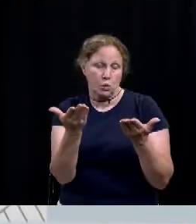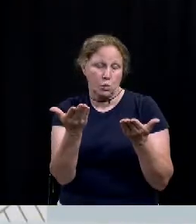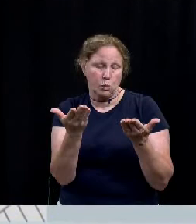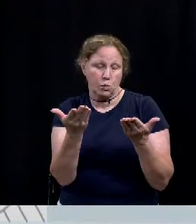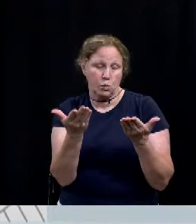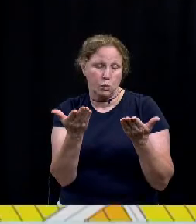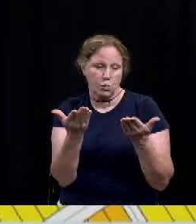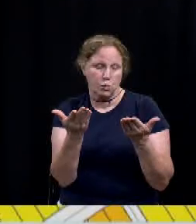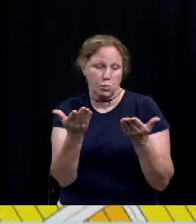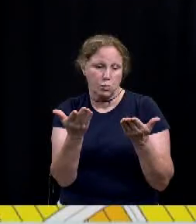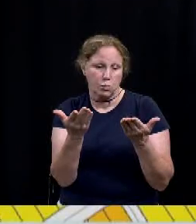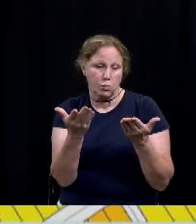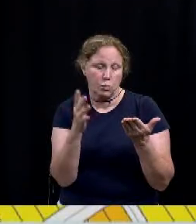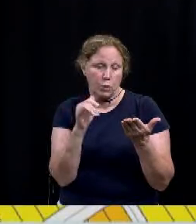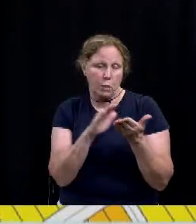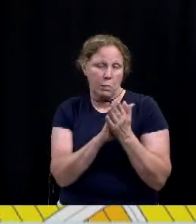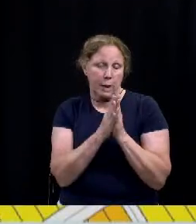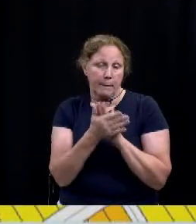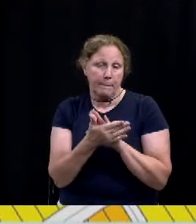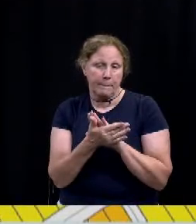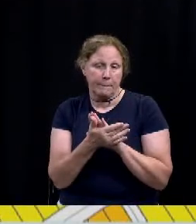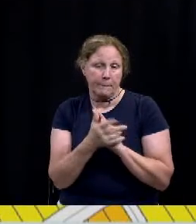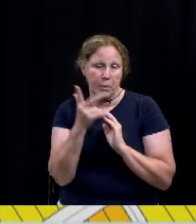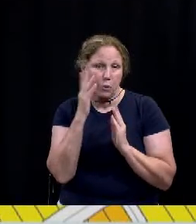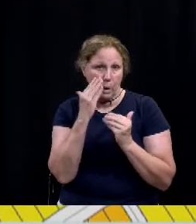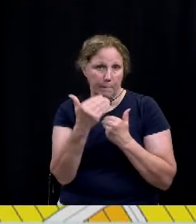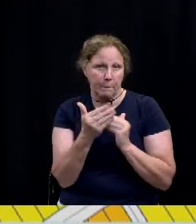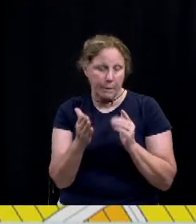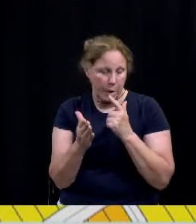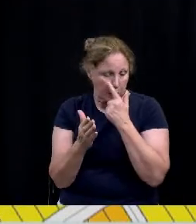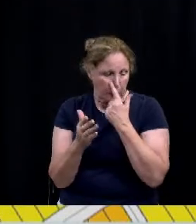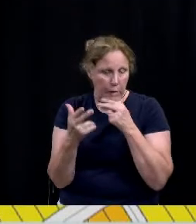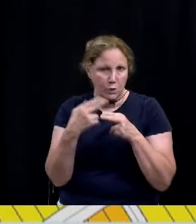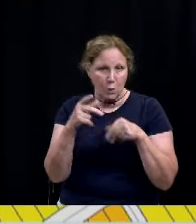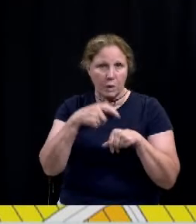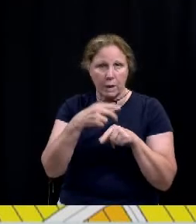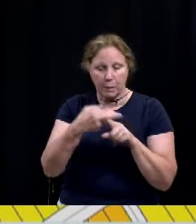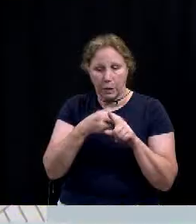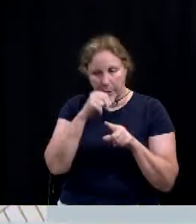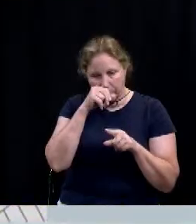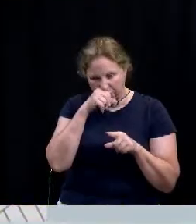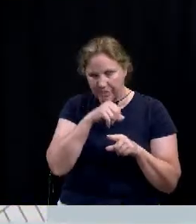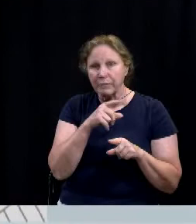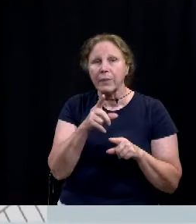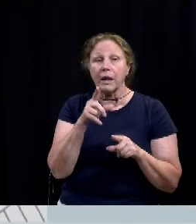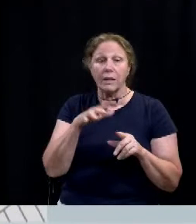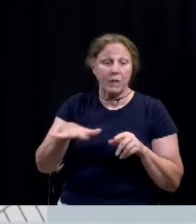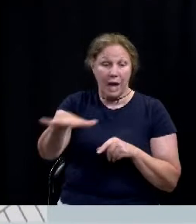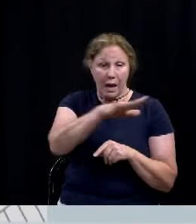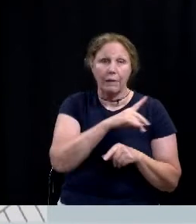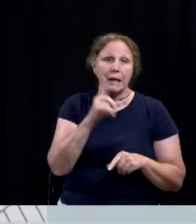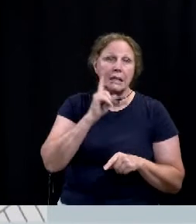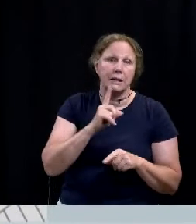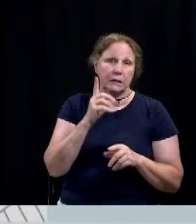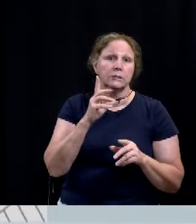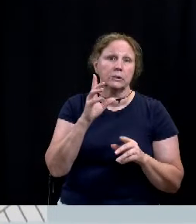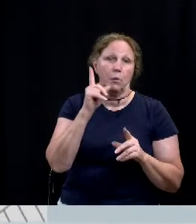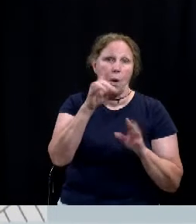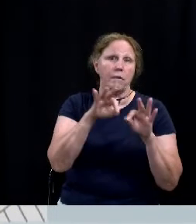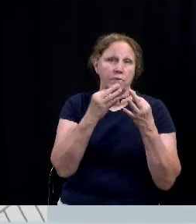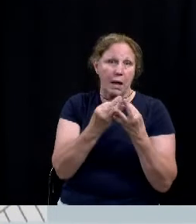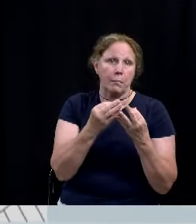for it to be a three-bedroom short-term rental. It is in single family zoning. You can see here the